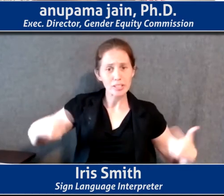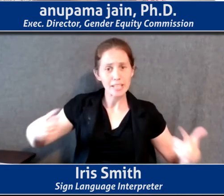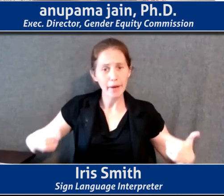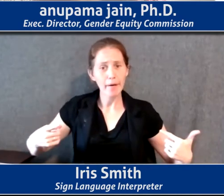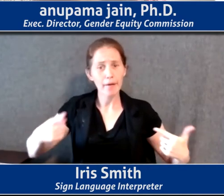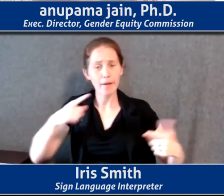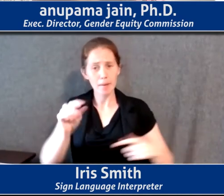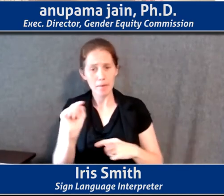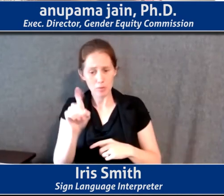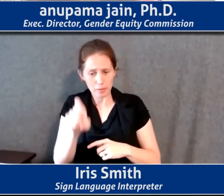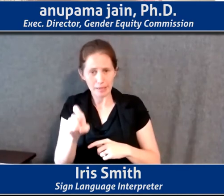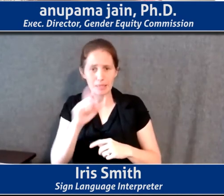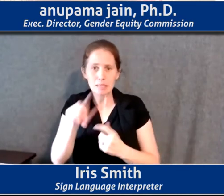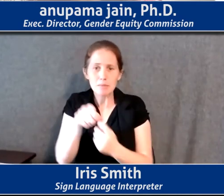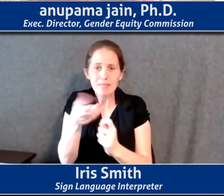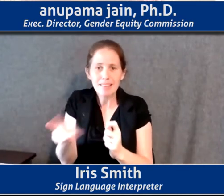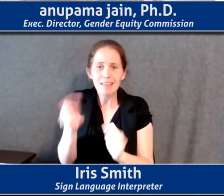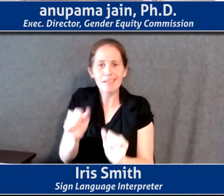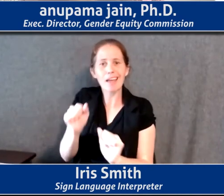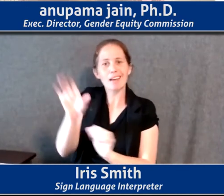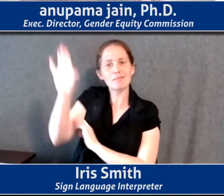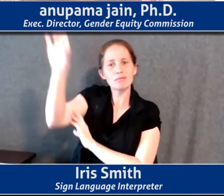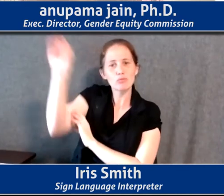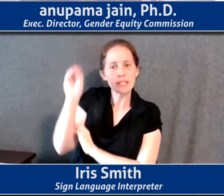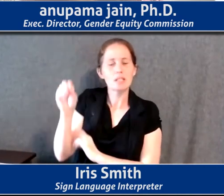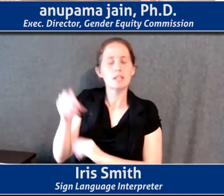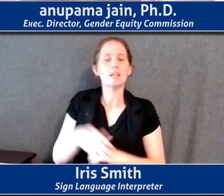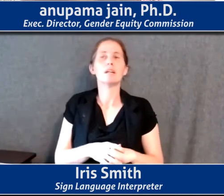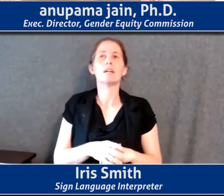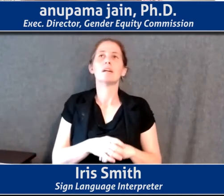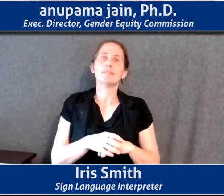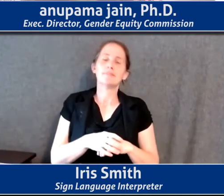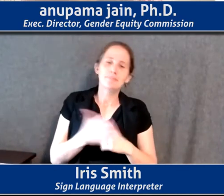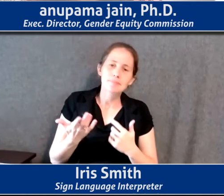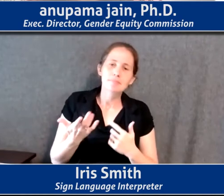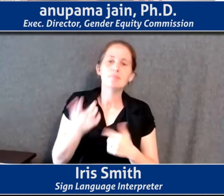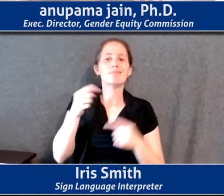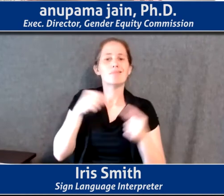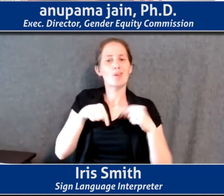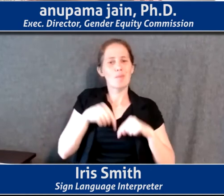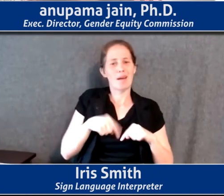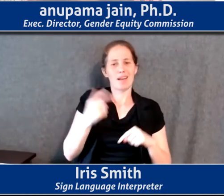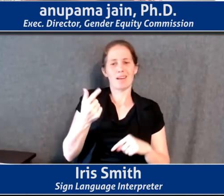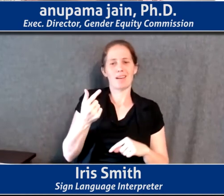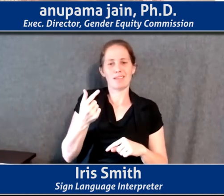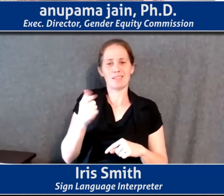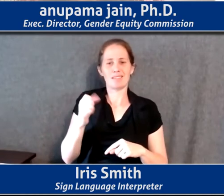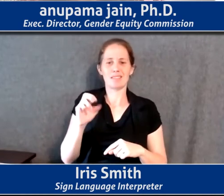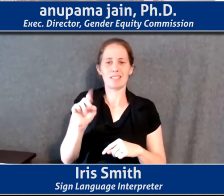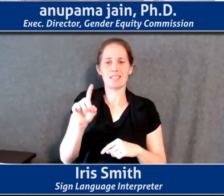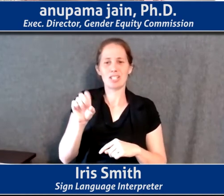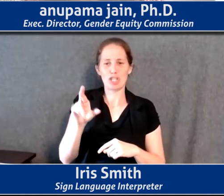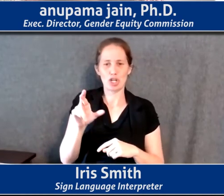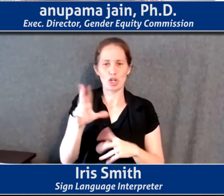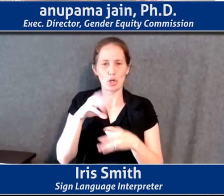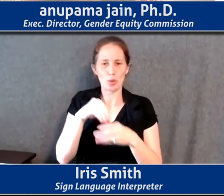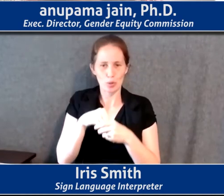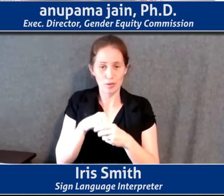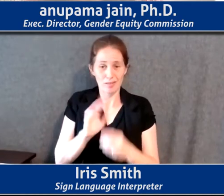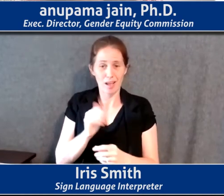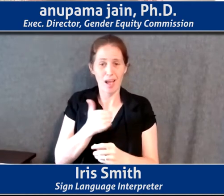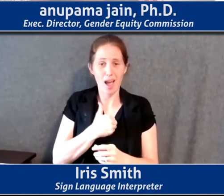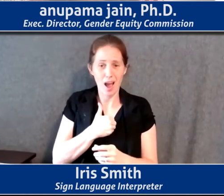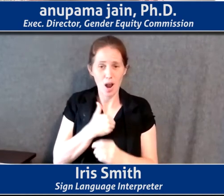and needs a certain thing that they have access. And then to go back to the gender inclusive part, our county